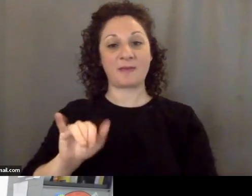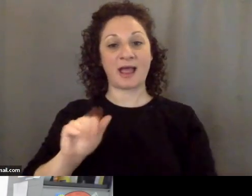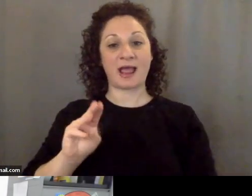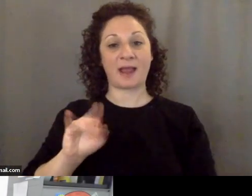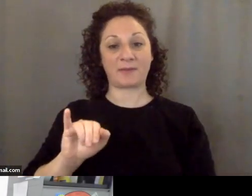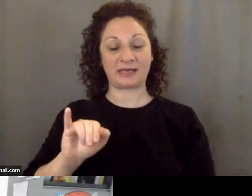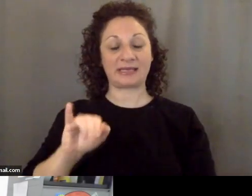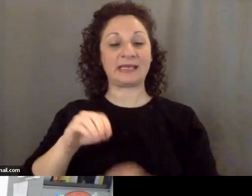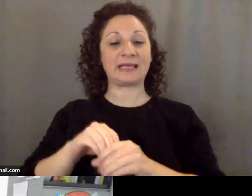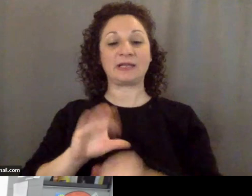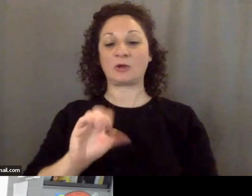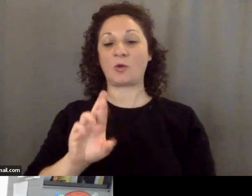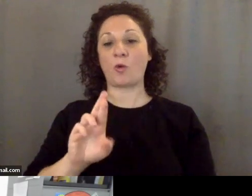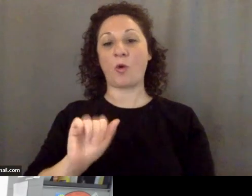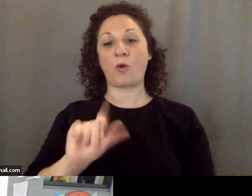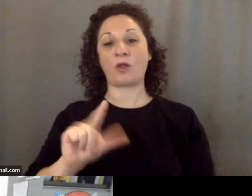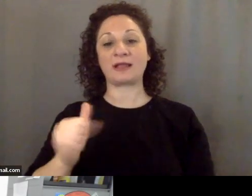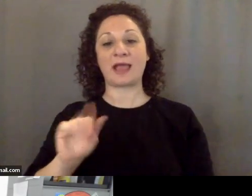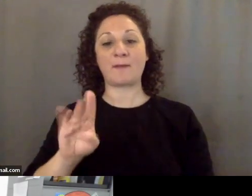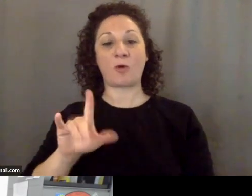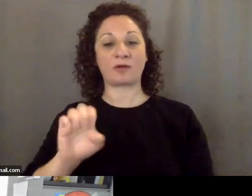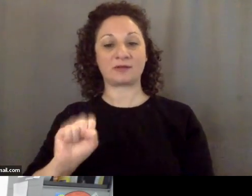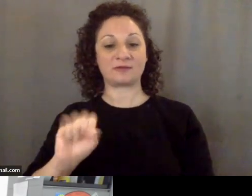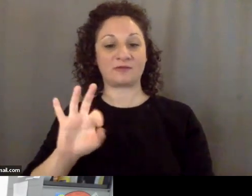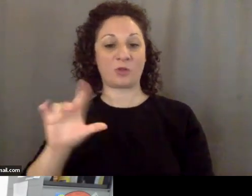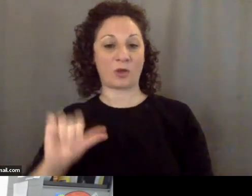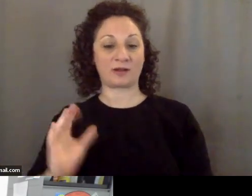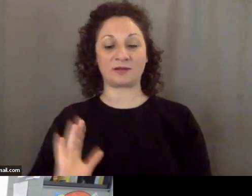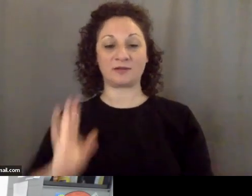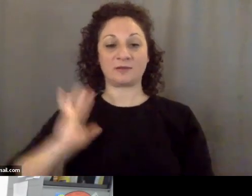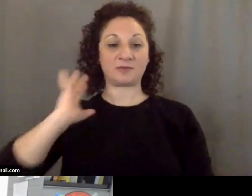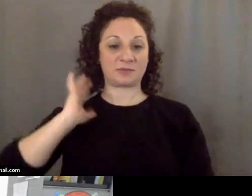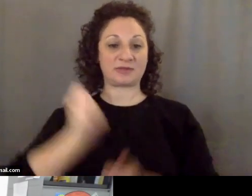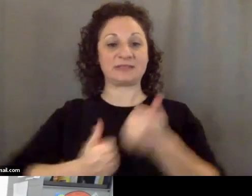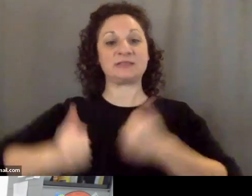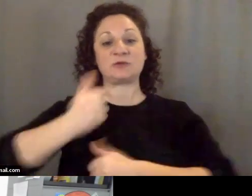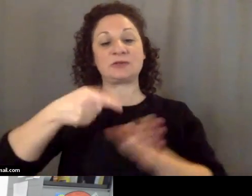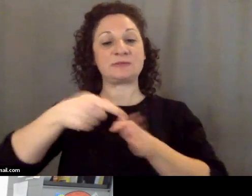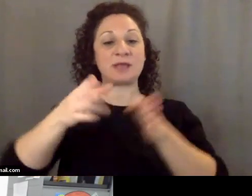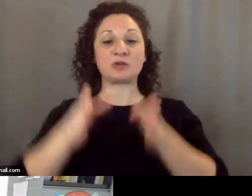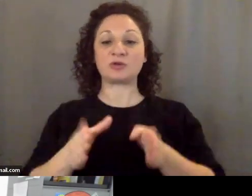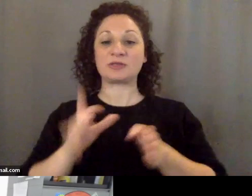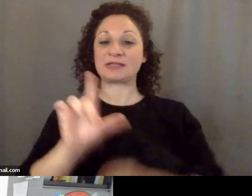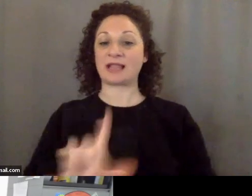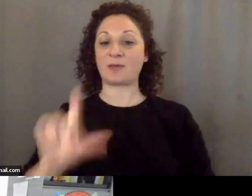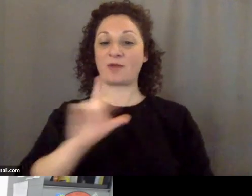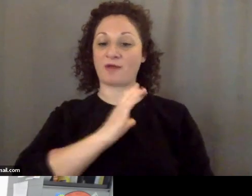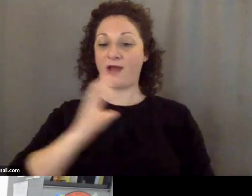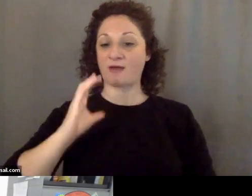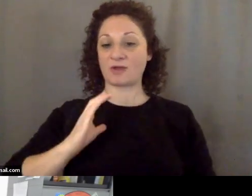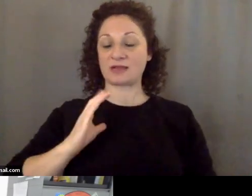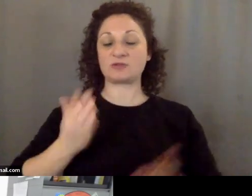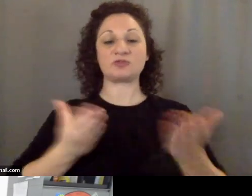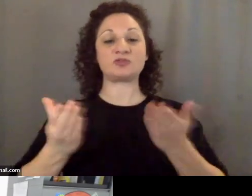Florida. Formerly, she was a senior Far East specialist at the Library of Congress, served as Asia